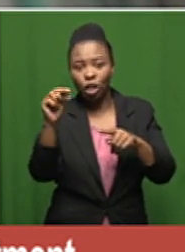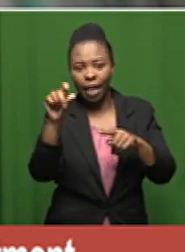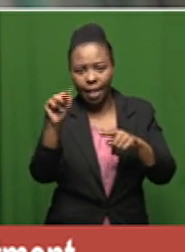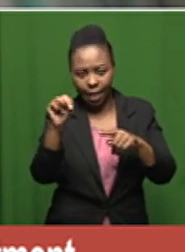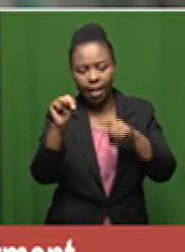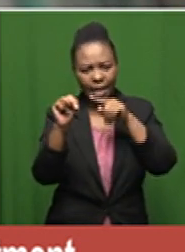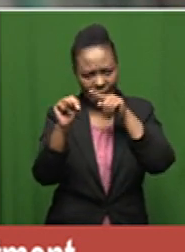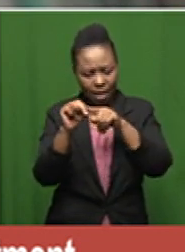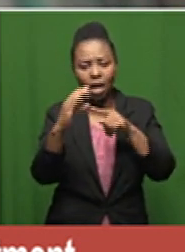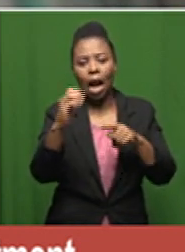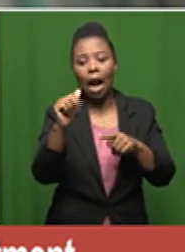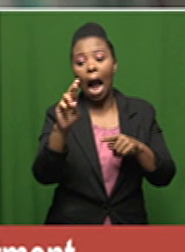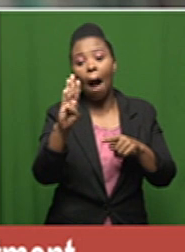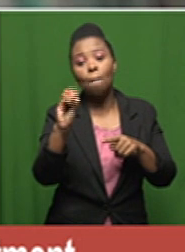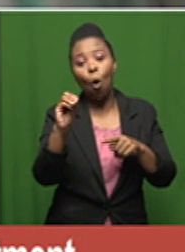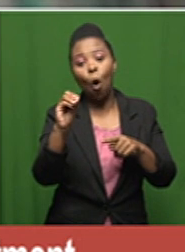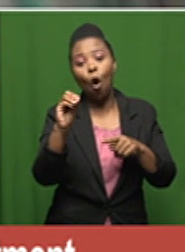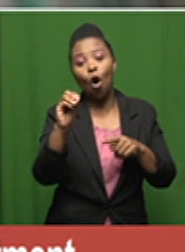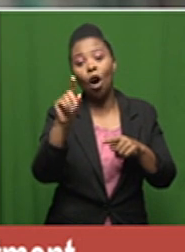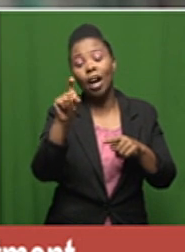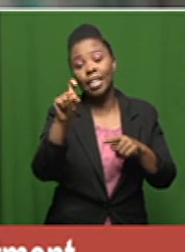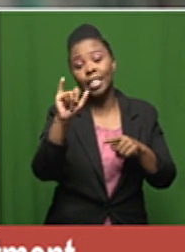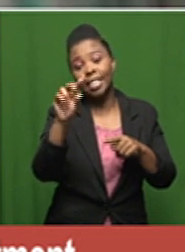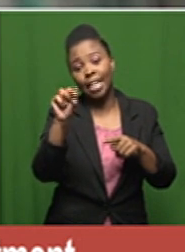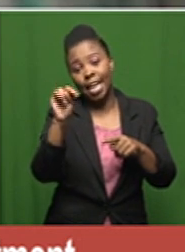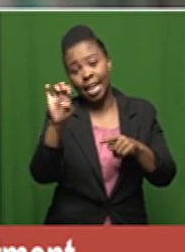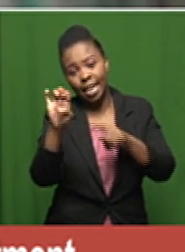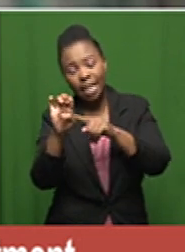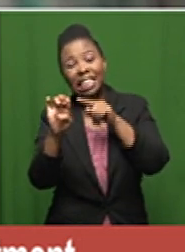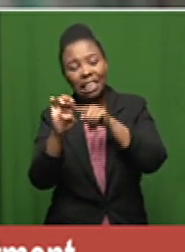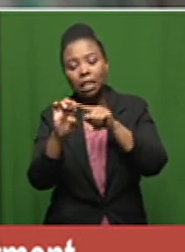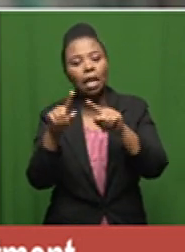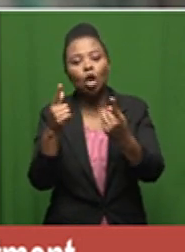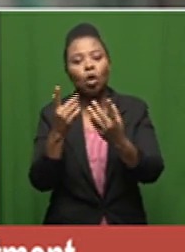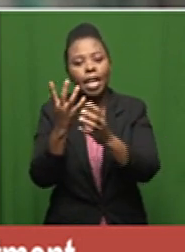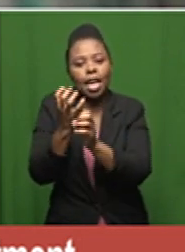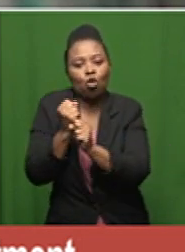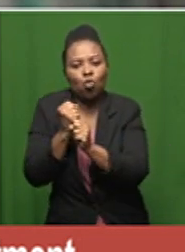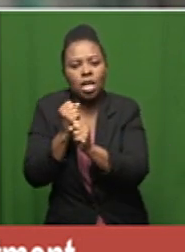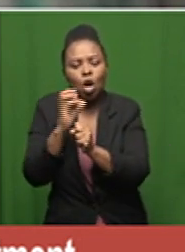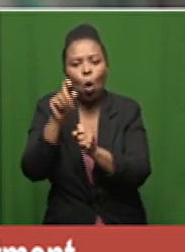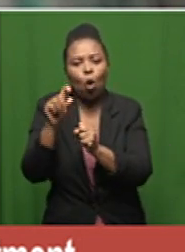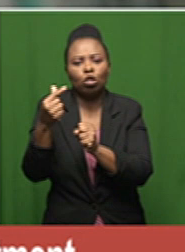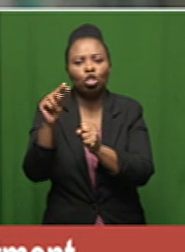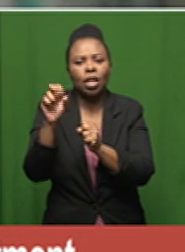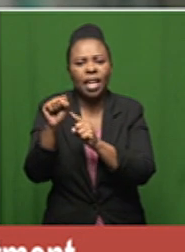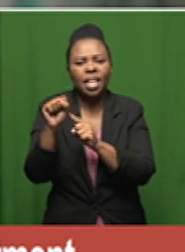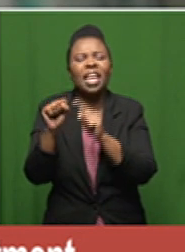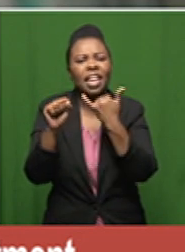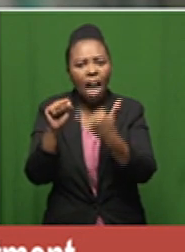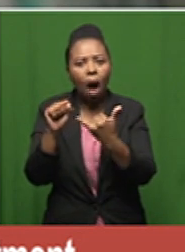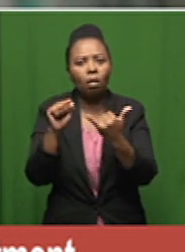hemoglobin and carboxy hemoglobin is no longer able to carry oxygen so if you're exposed to a lot of uh